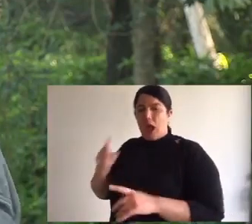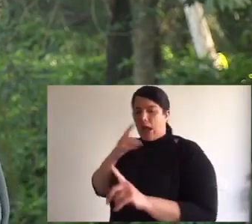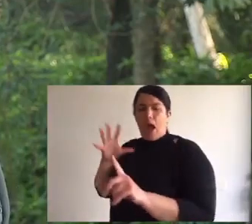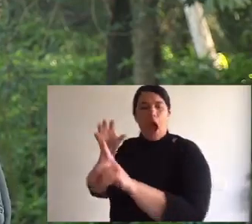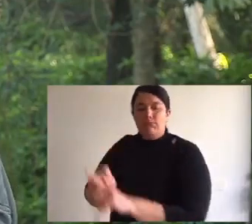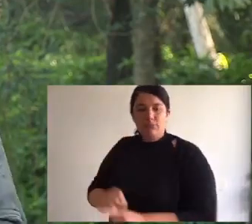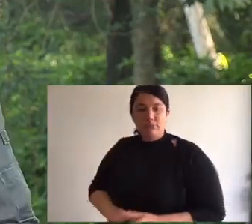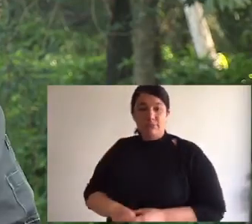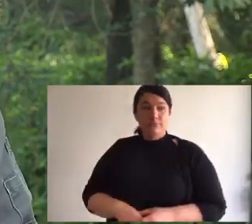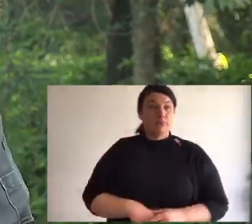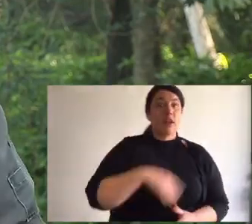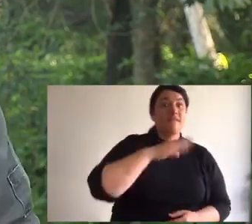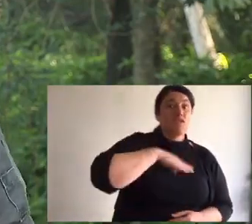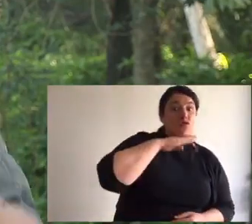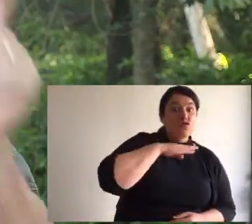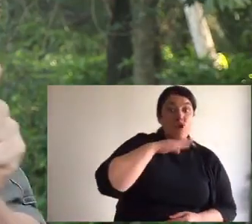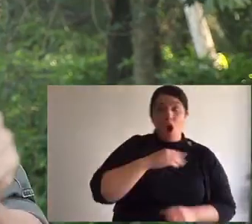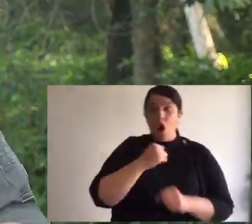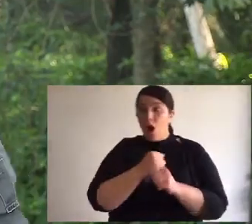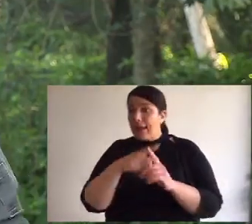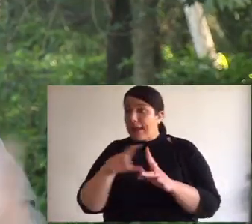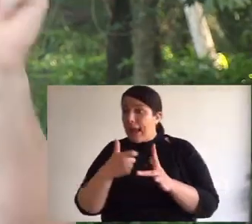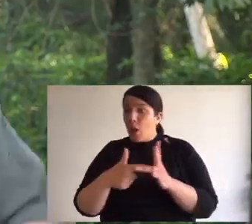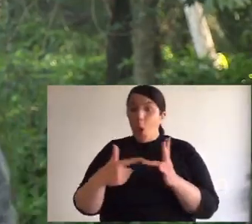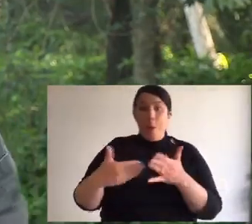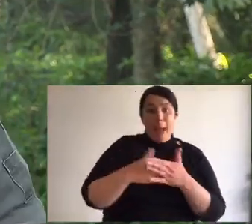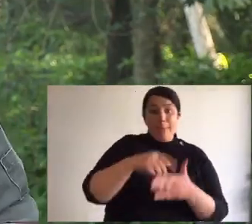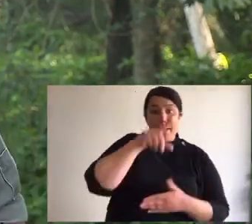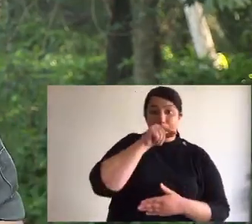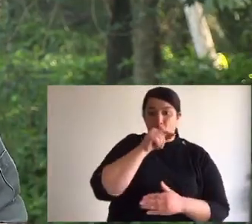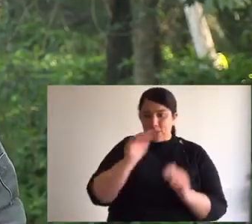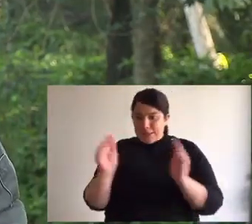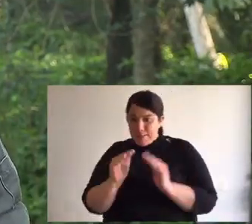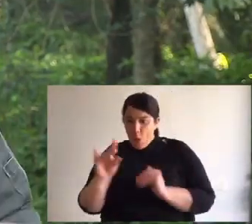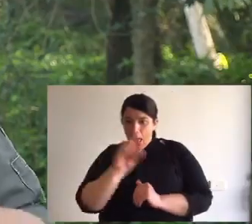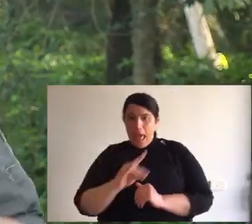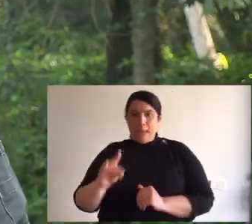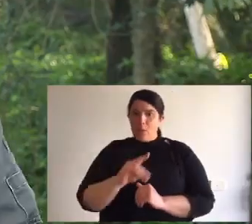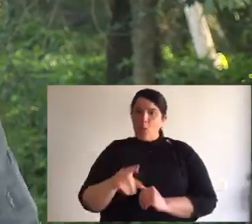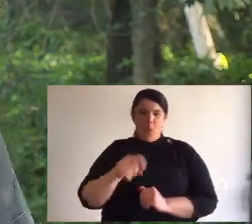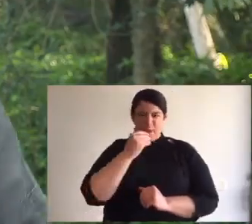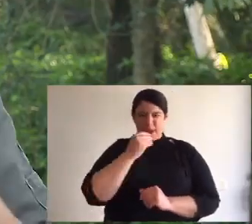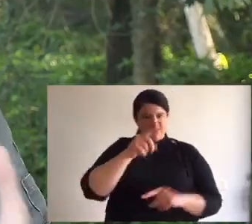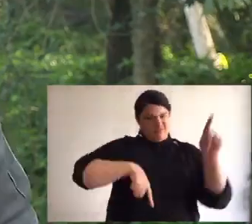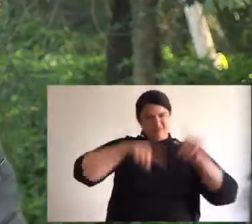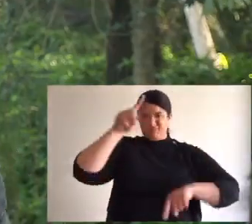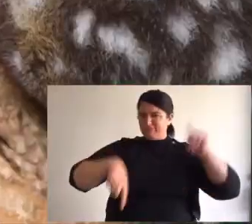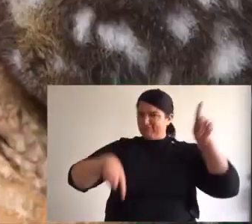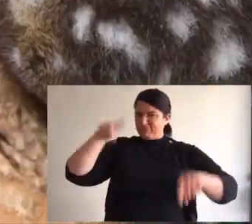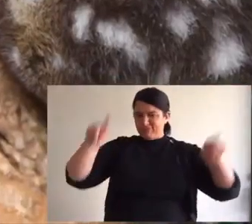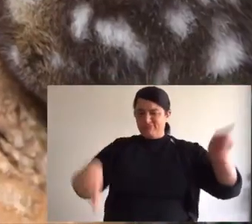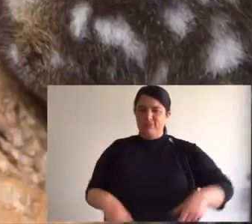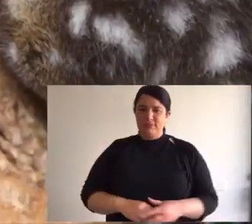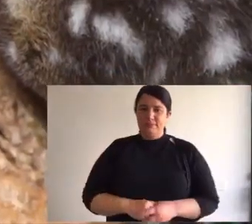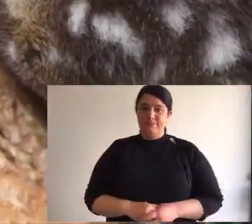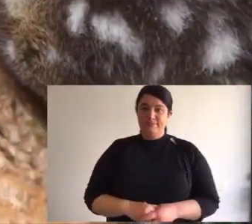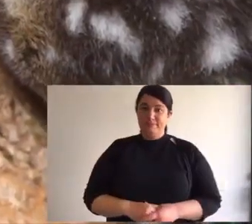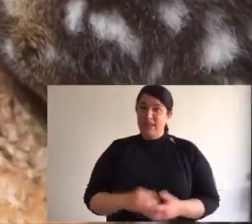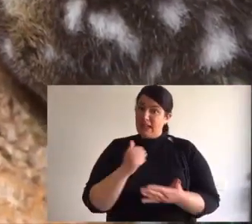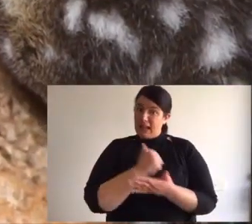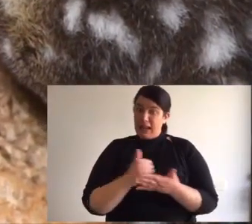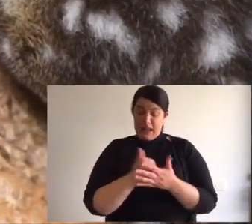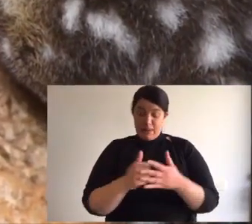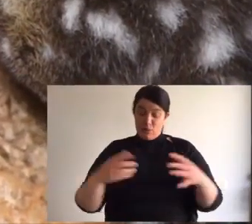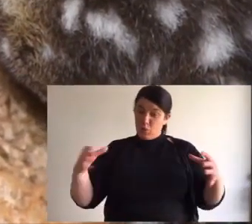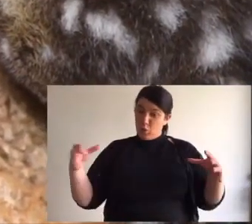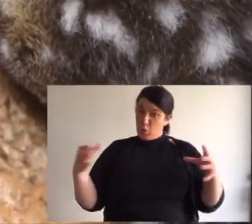then it's prey for the quoll. But they'll eat anything from a frog, gecko, baby bird, small mammal. They're a really versatile predator. Tiger quolls